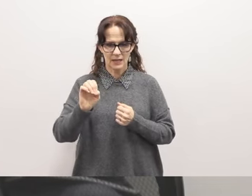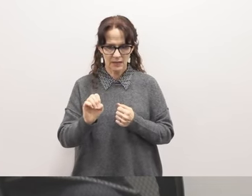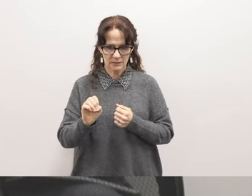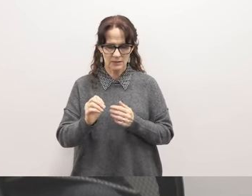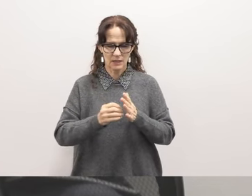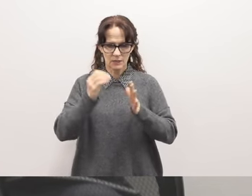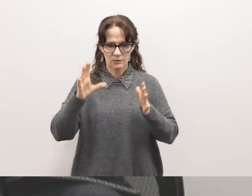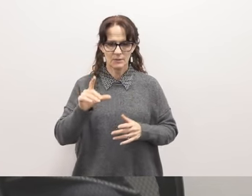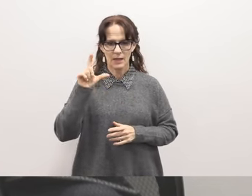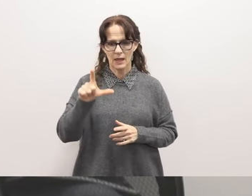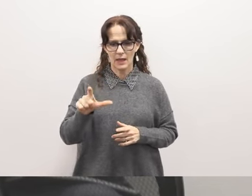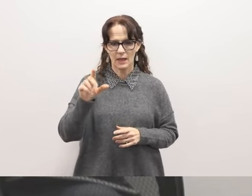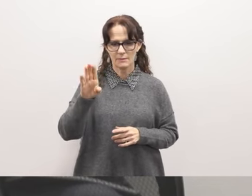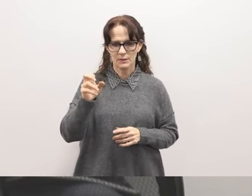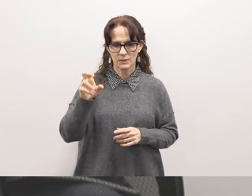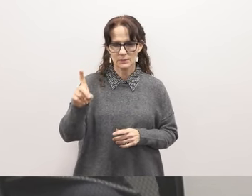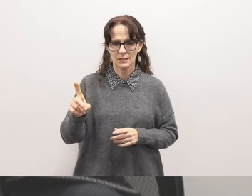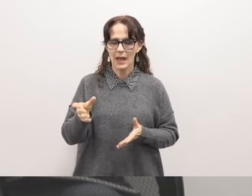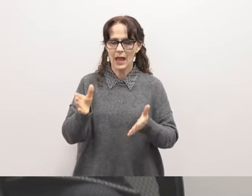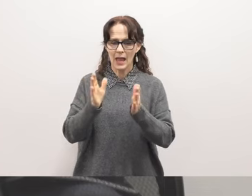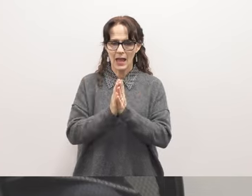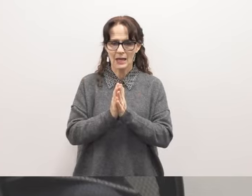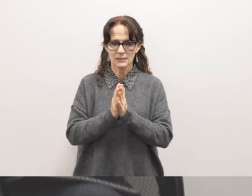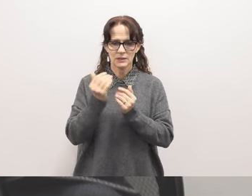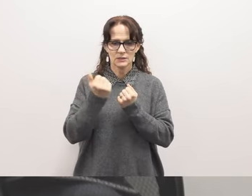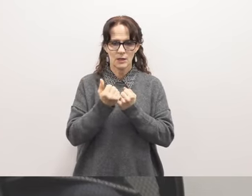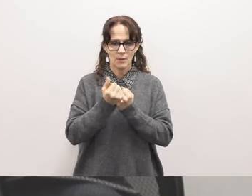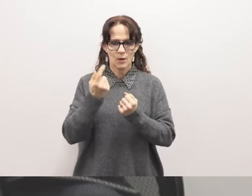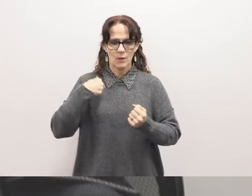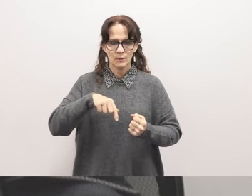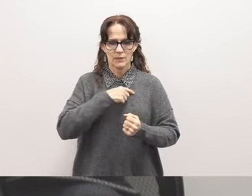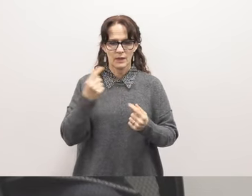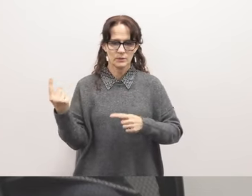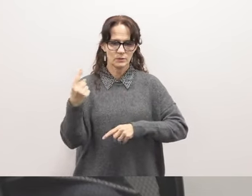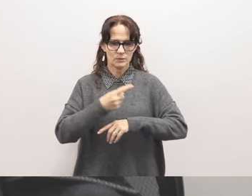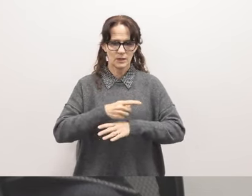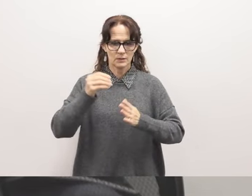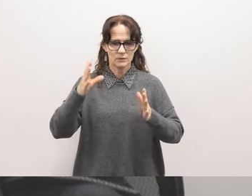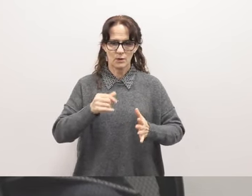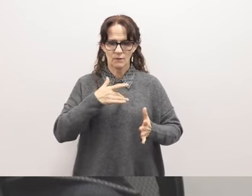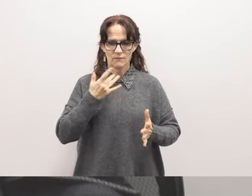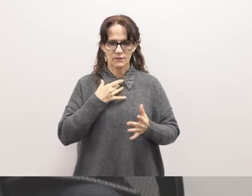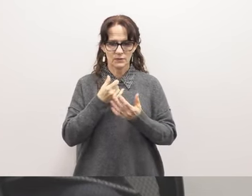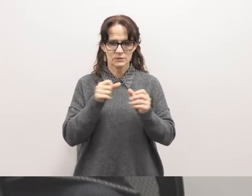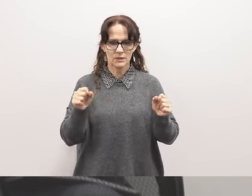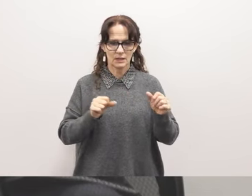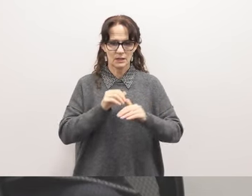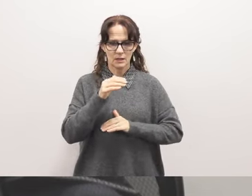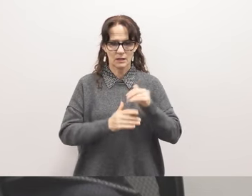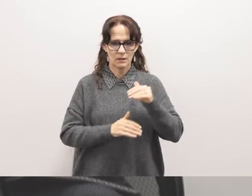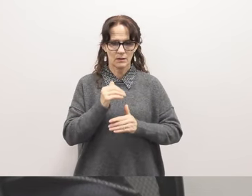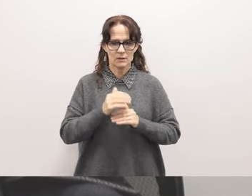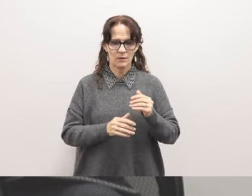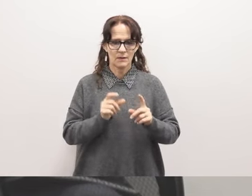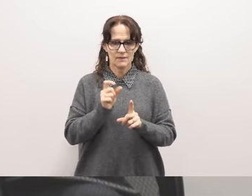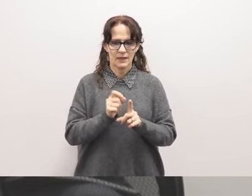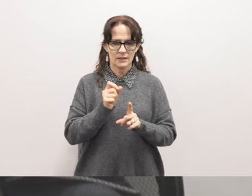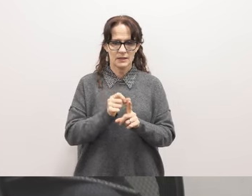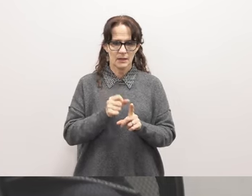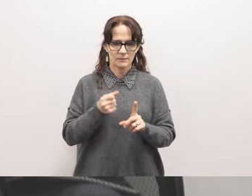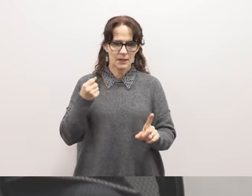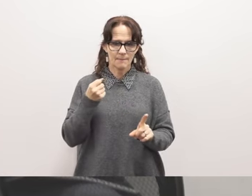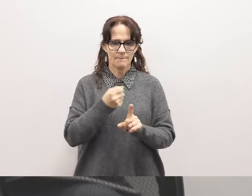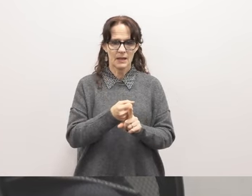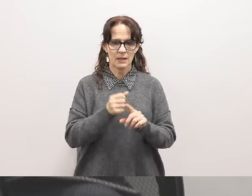student at LBUSD, I ask of you to stand with us today because we, the students, don't feel safe nor comfortable because the attacks impact our